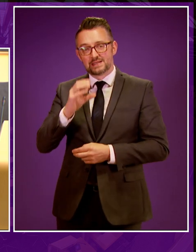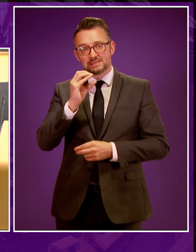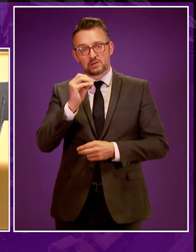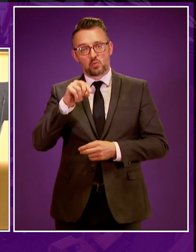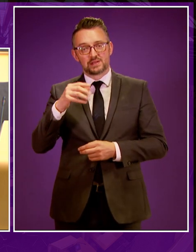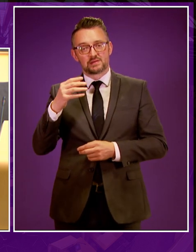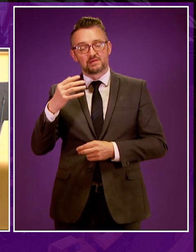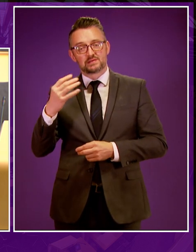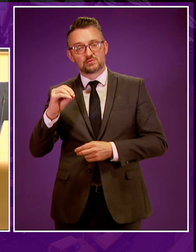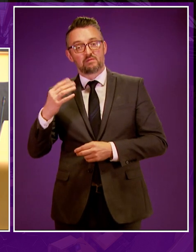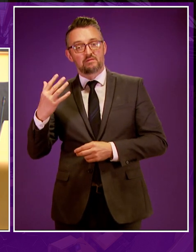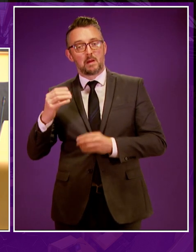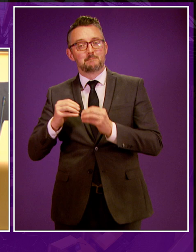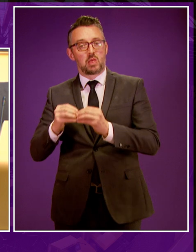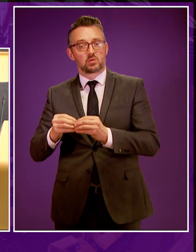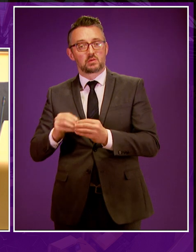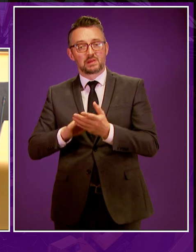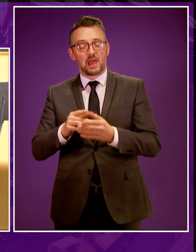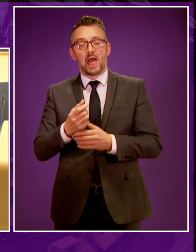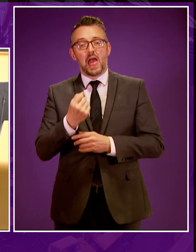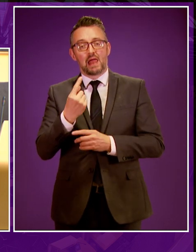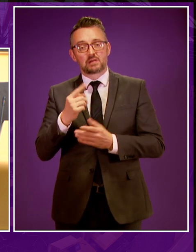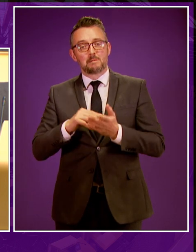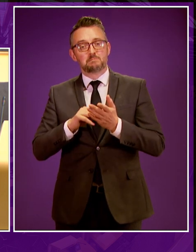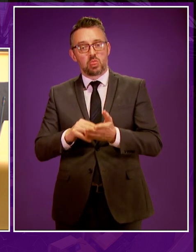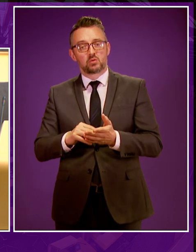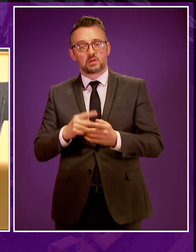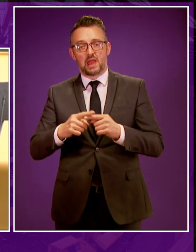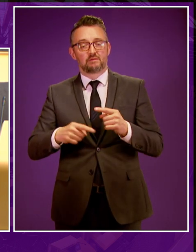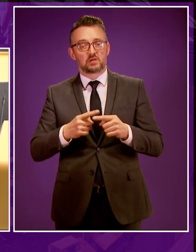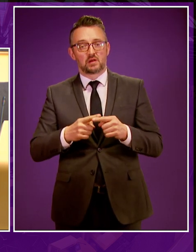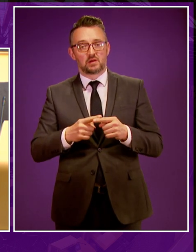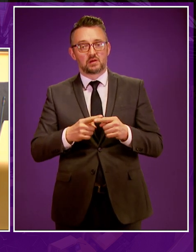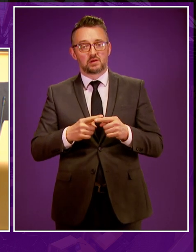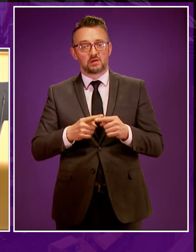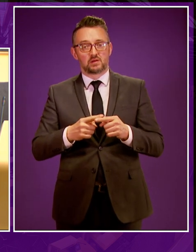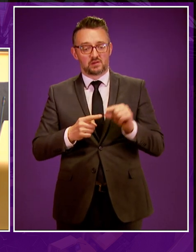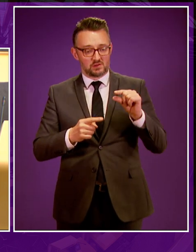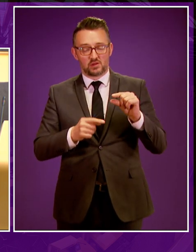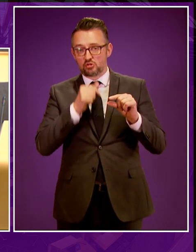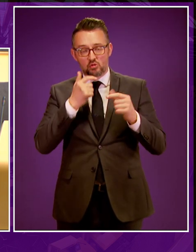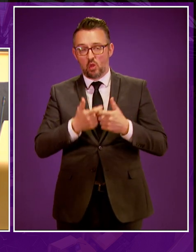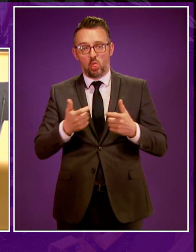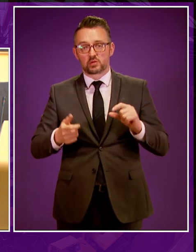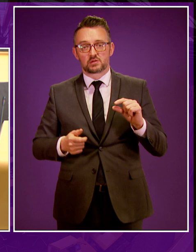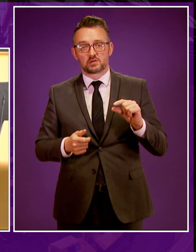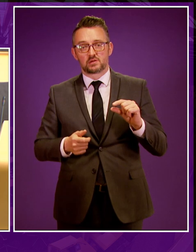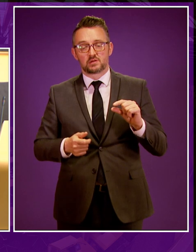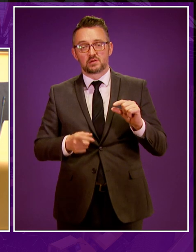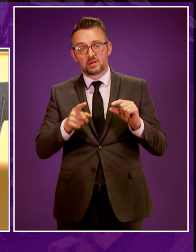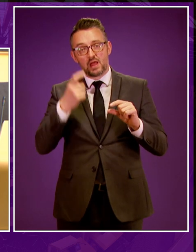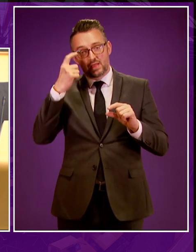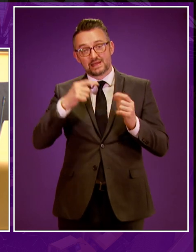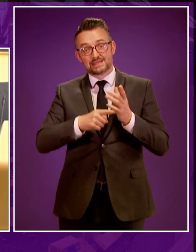.5 billion and that's £11 million a year. That's not a huge amount of money. If you then